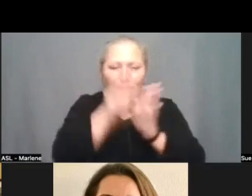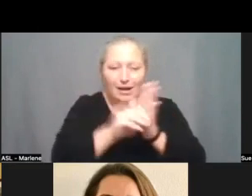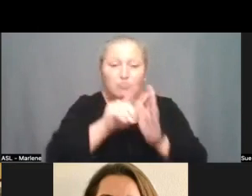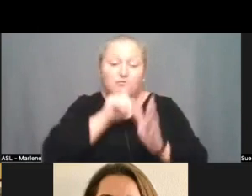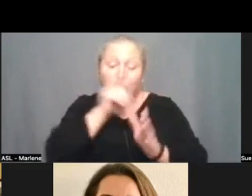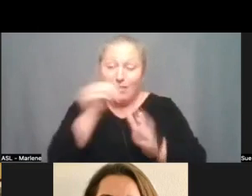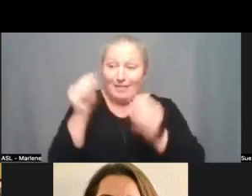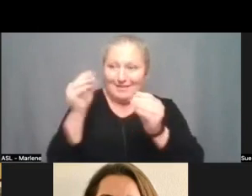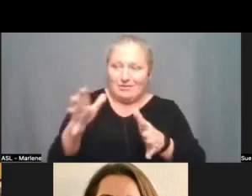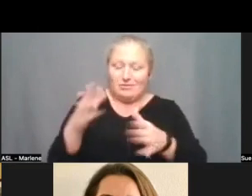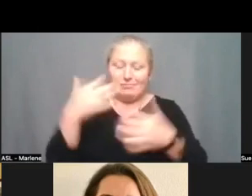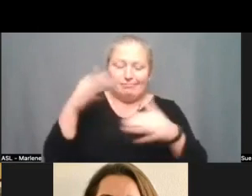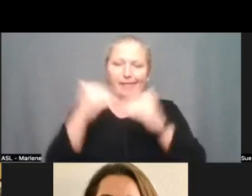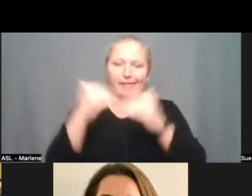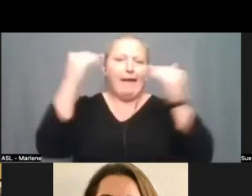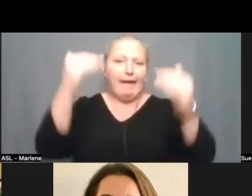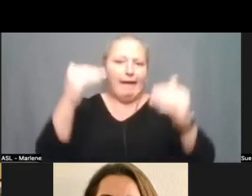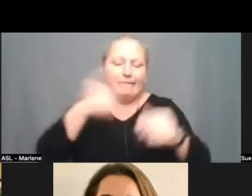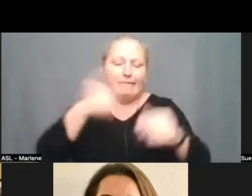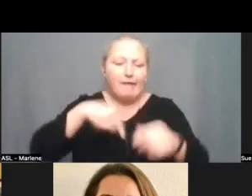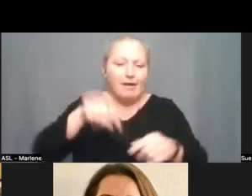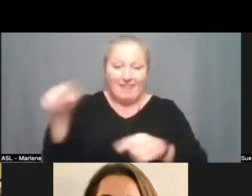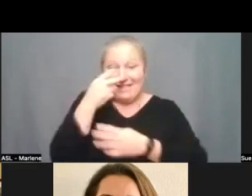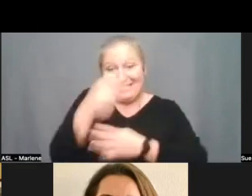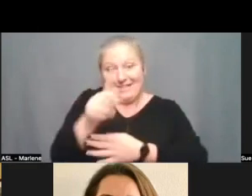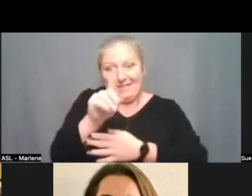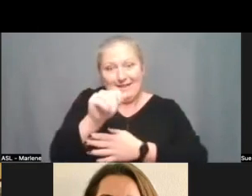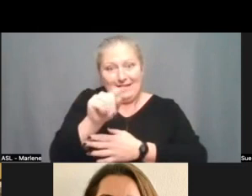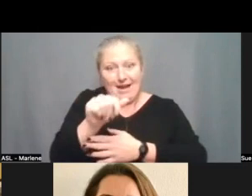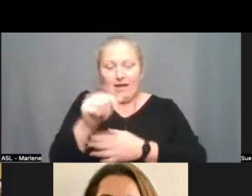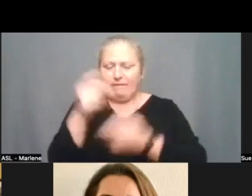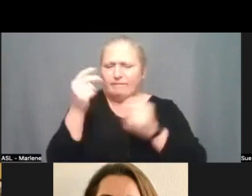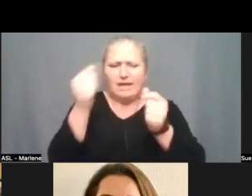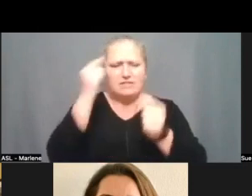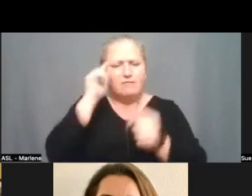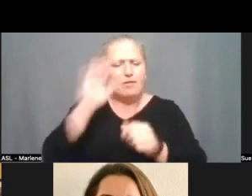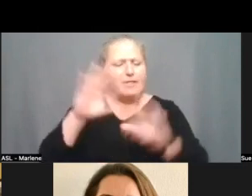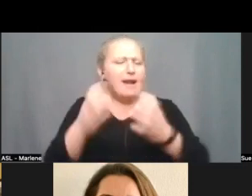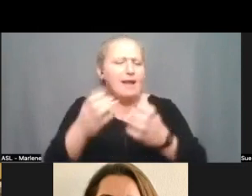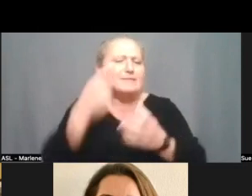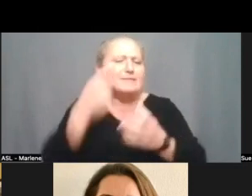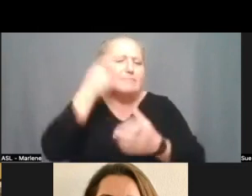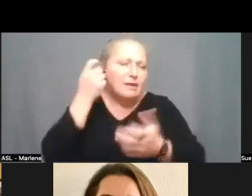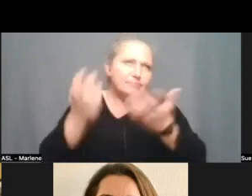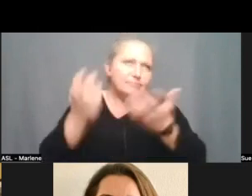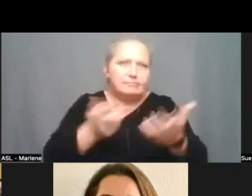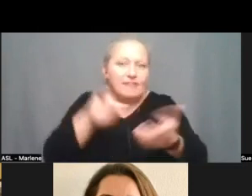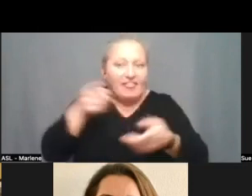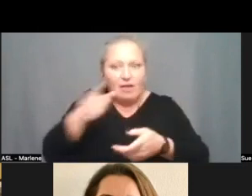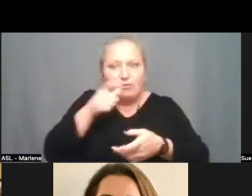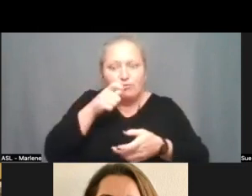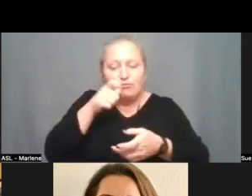us in many ways they see this data very quickly for their classrooms because again they're they're the ones that are